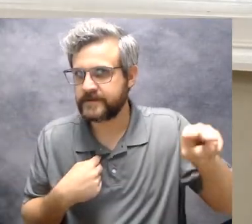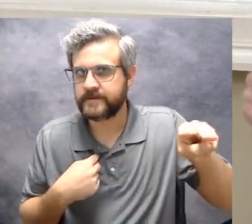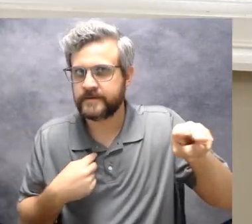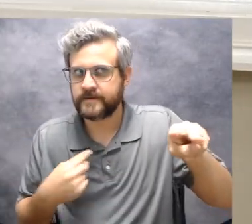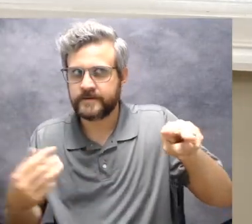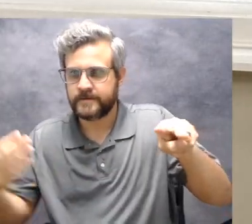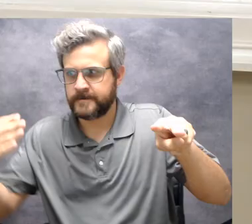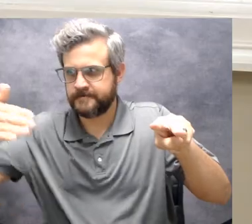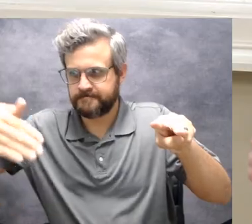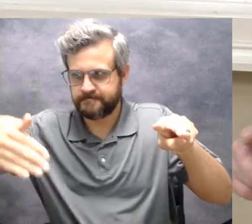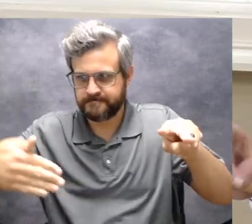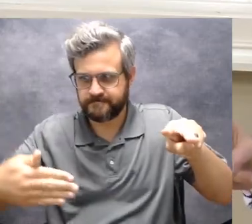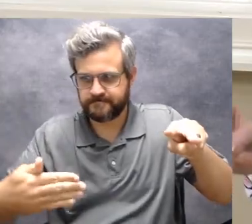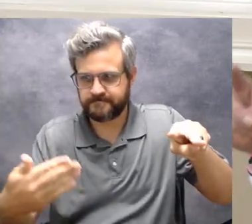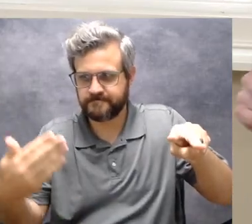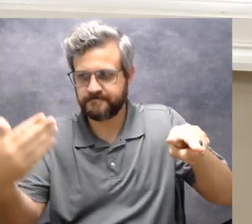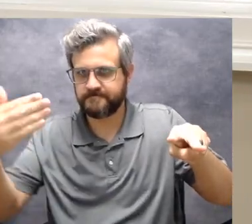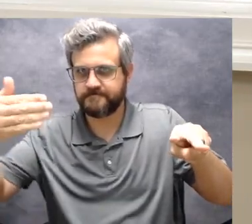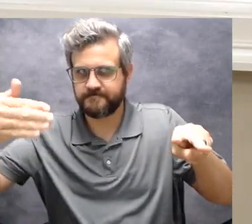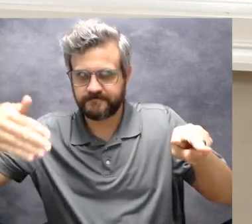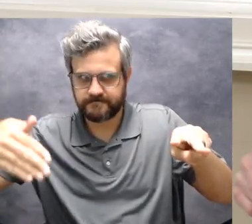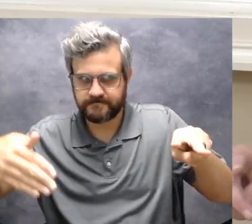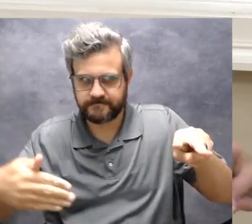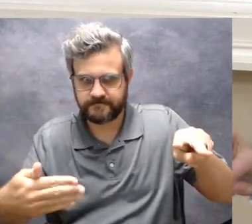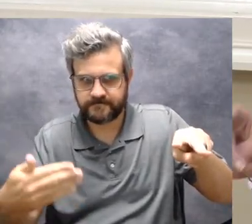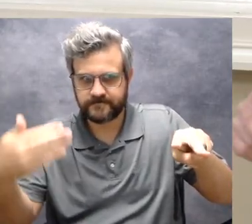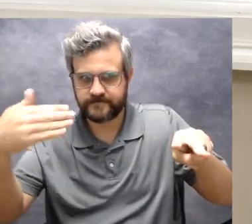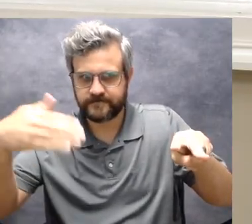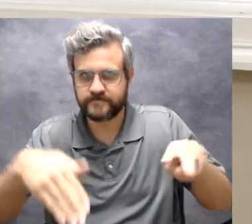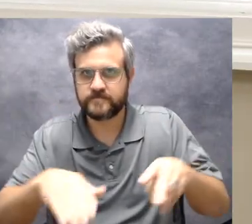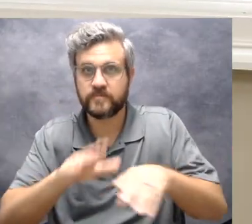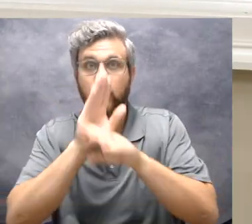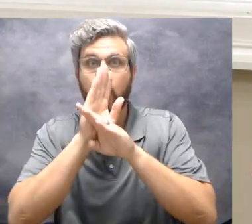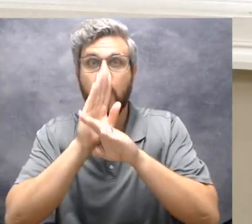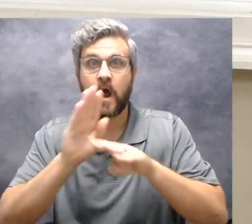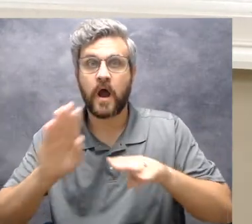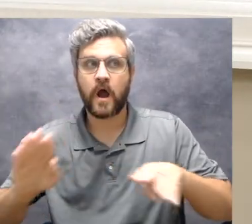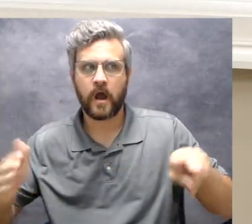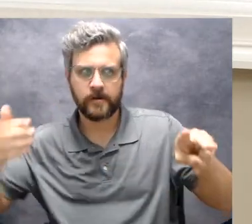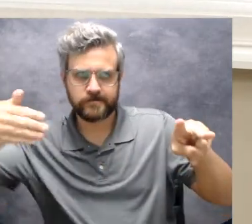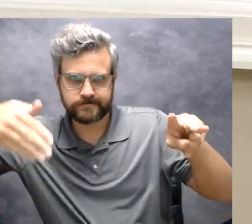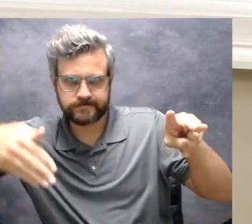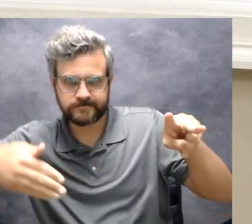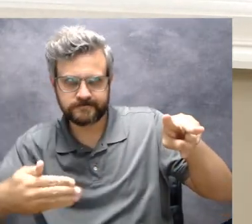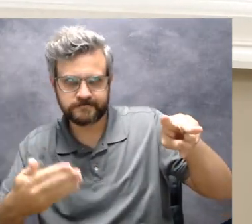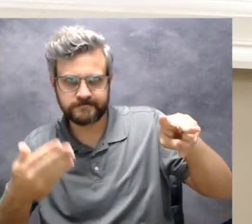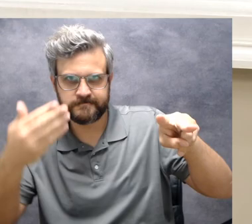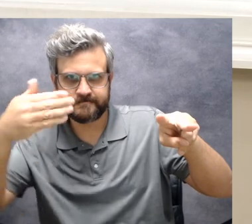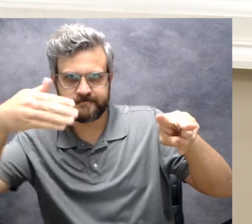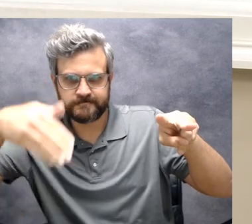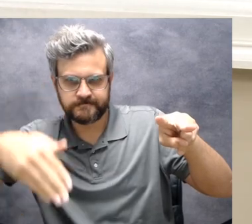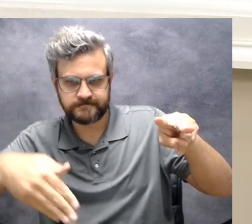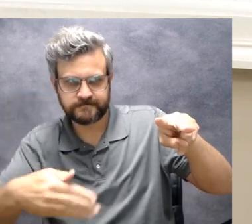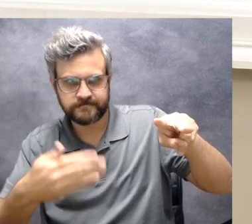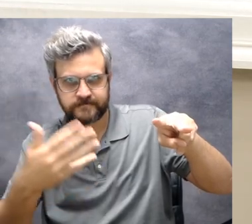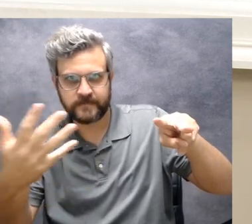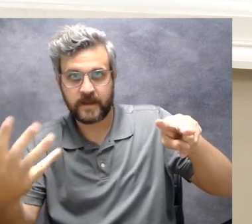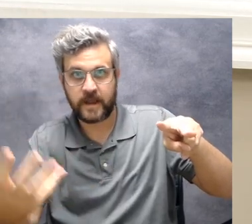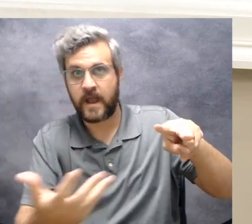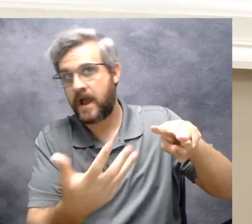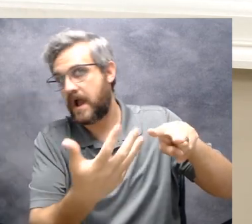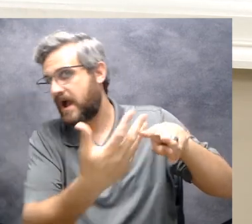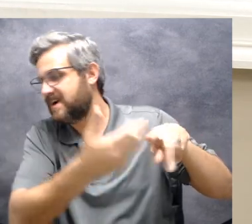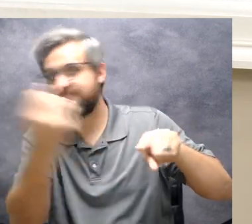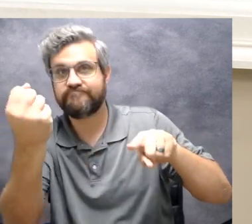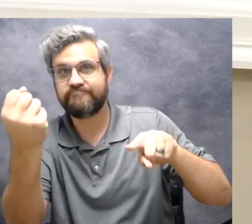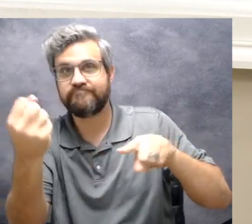along along comes mr. shark quite quite as can be,